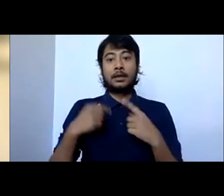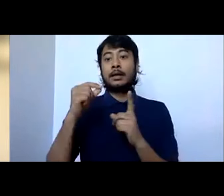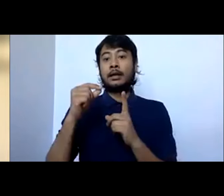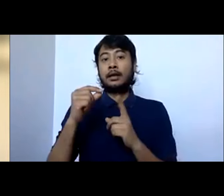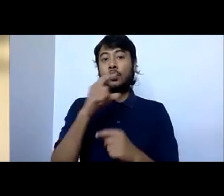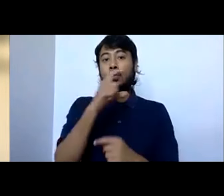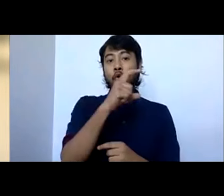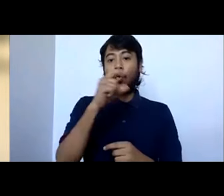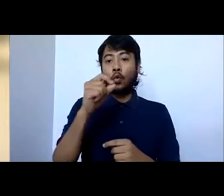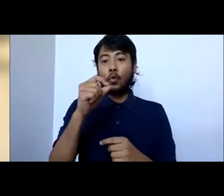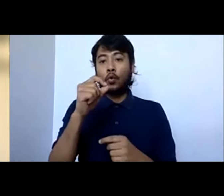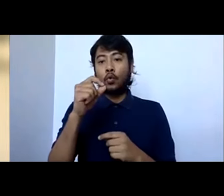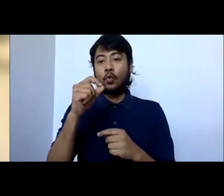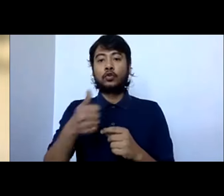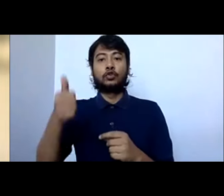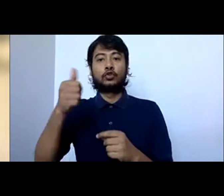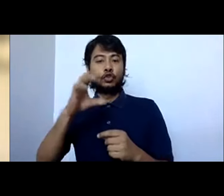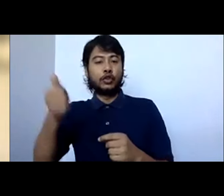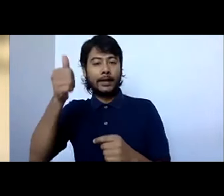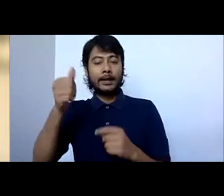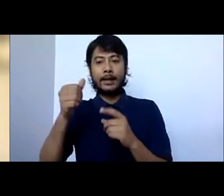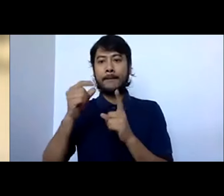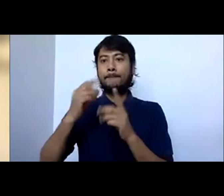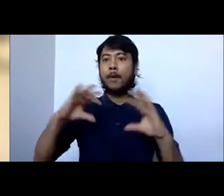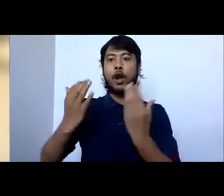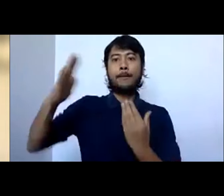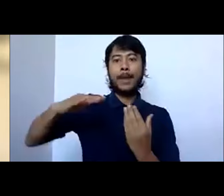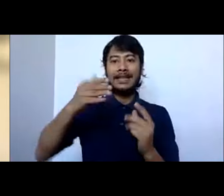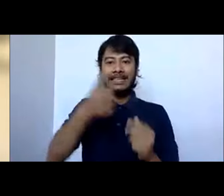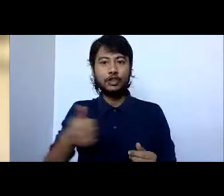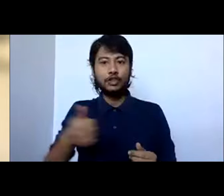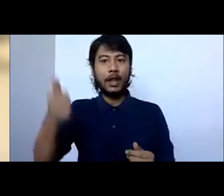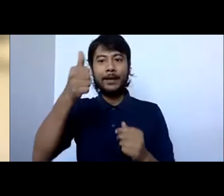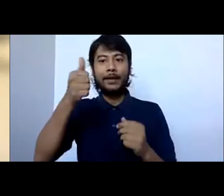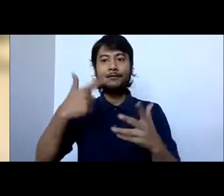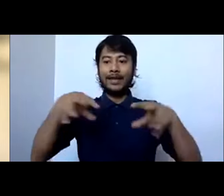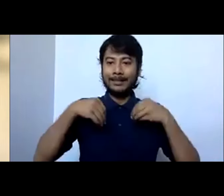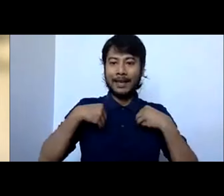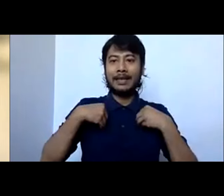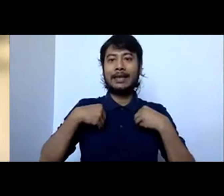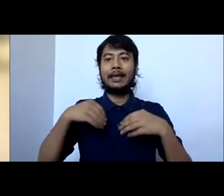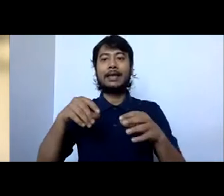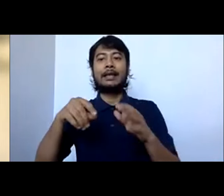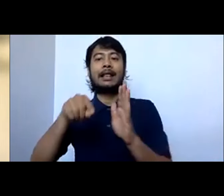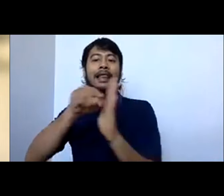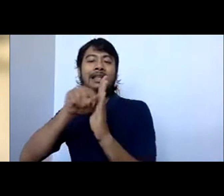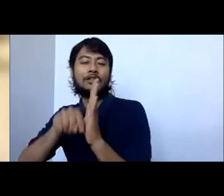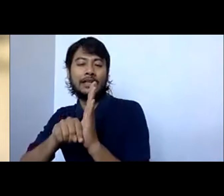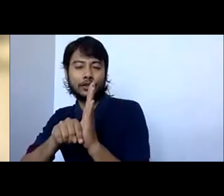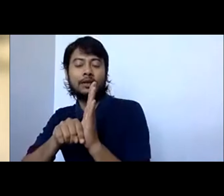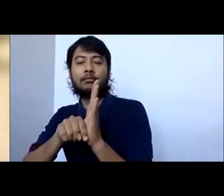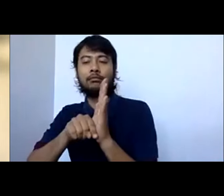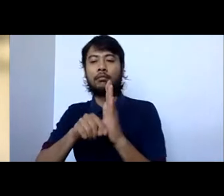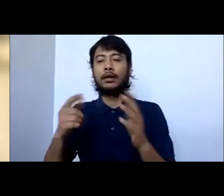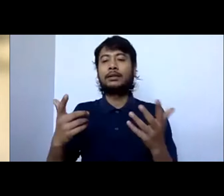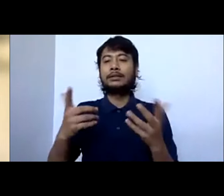which is the parliamentary champions for accessibility legislation in New Zealand. And it is a cross-party group. And